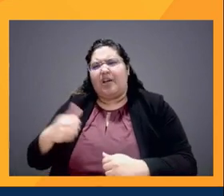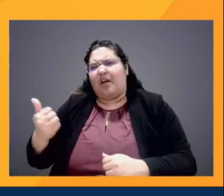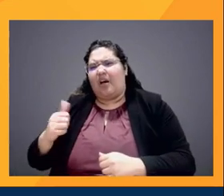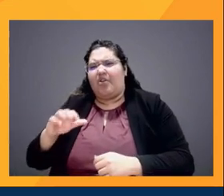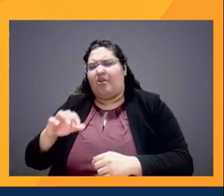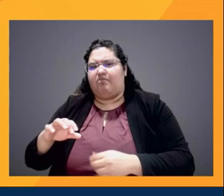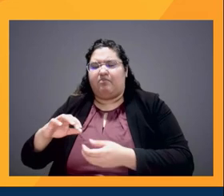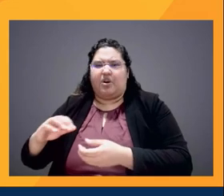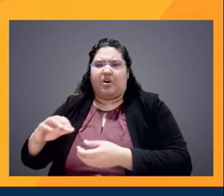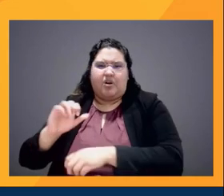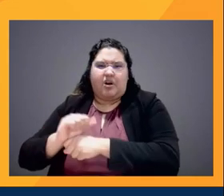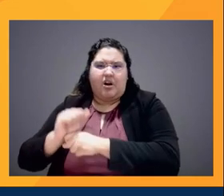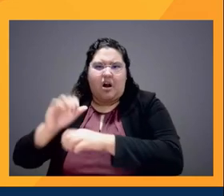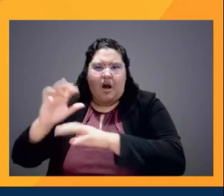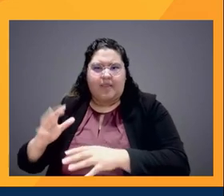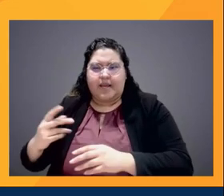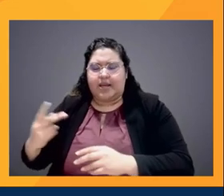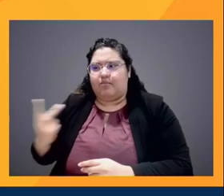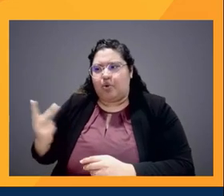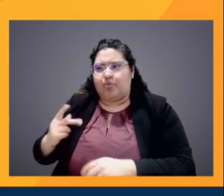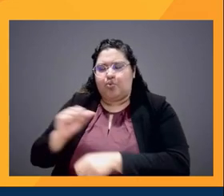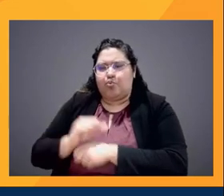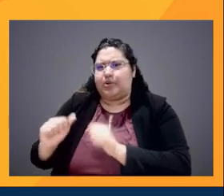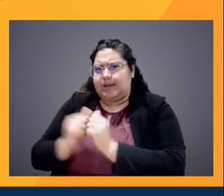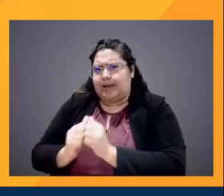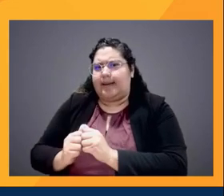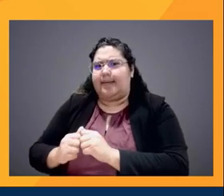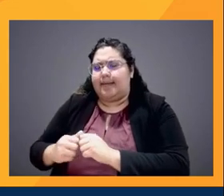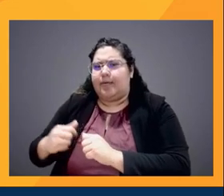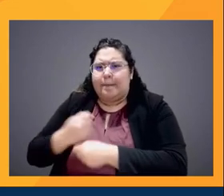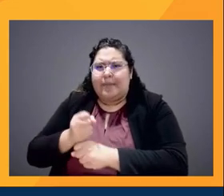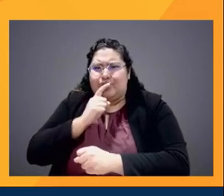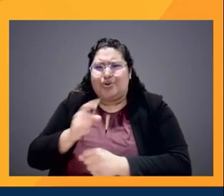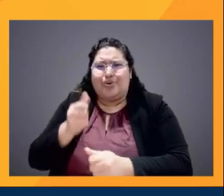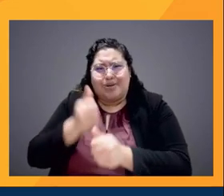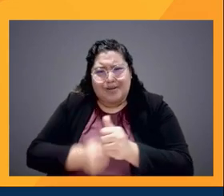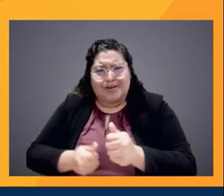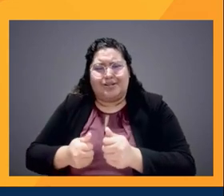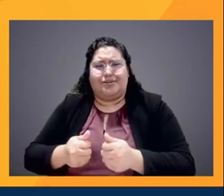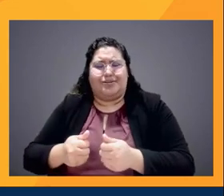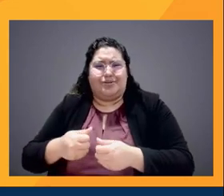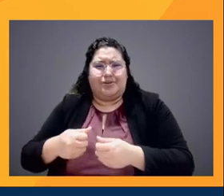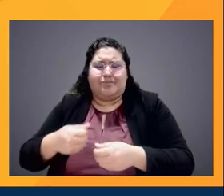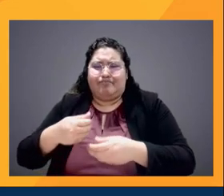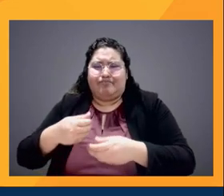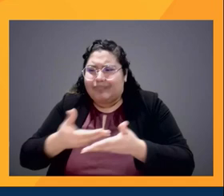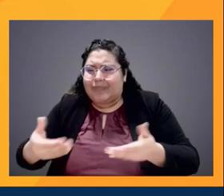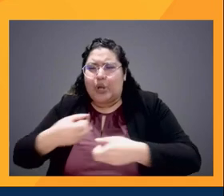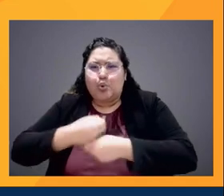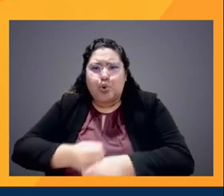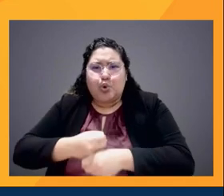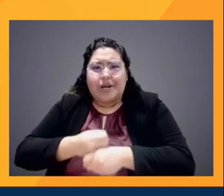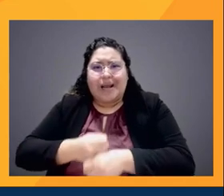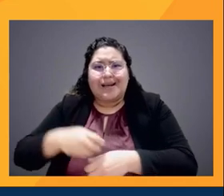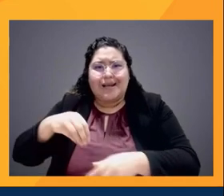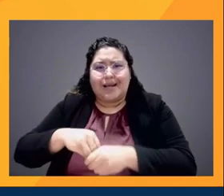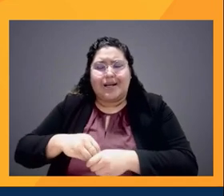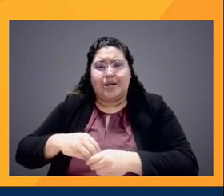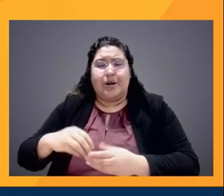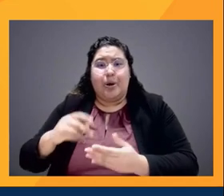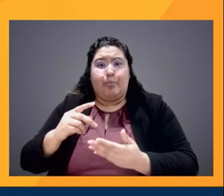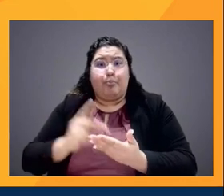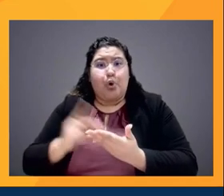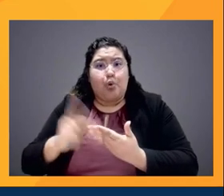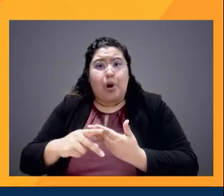every piece of content that we are creating within our programming portfolio has components of underrepresented